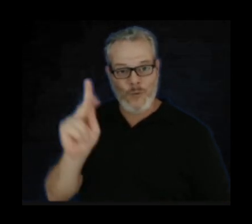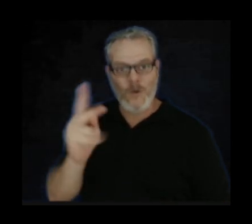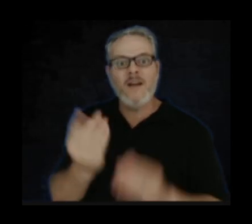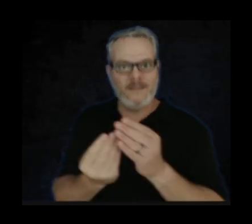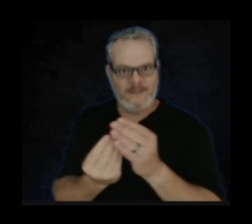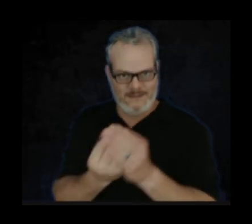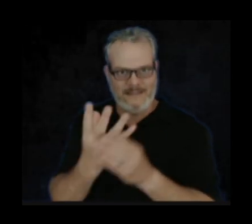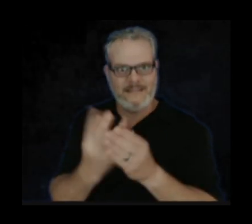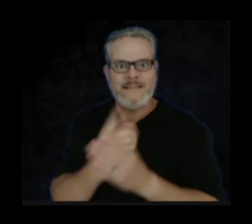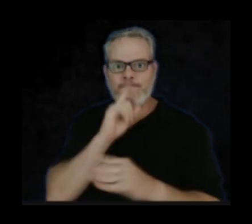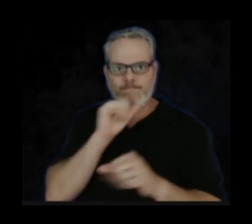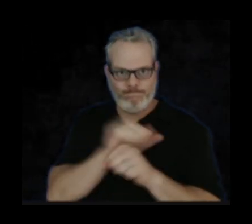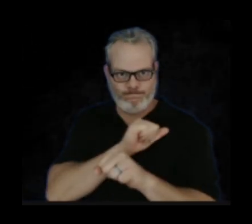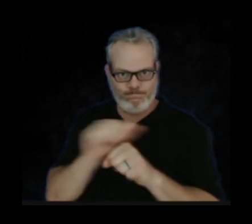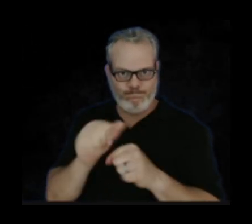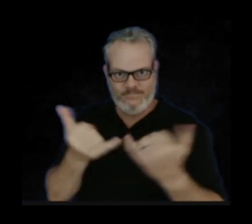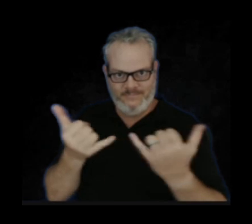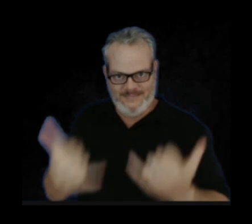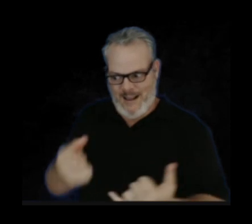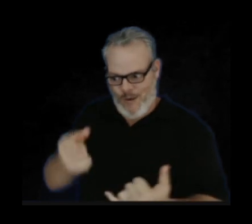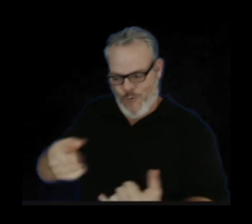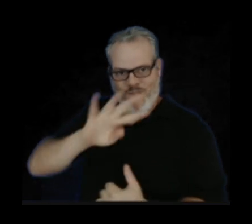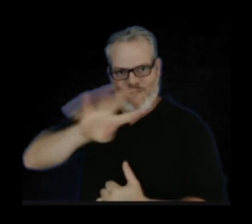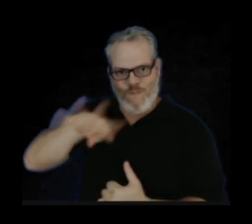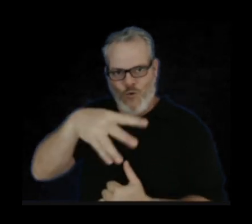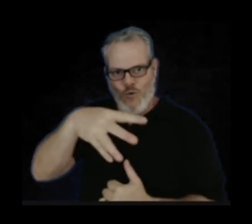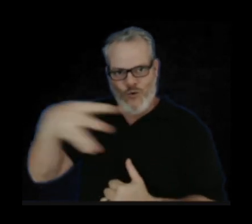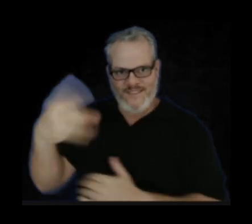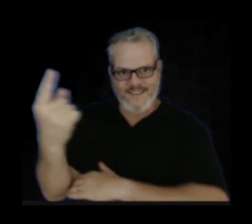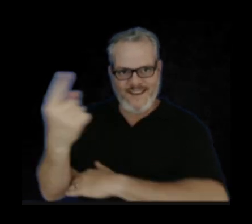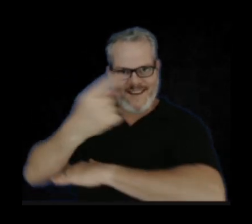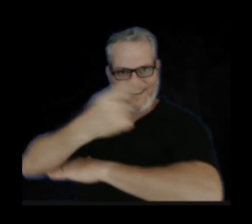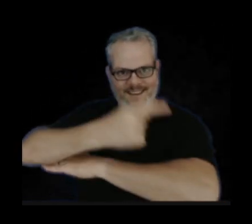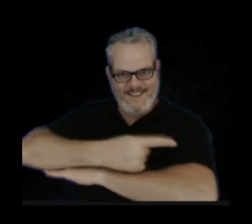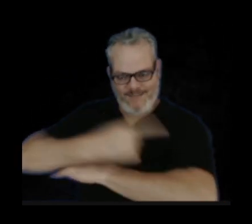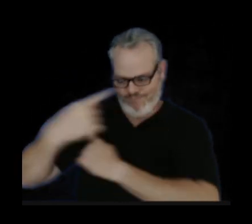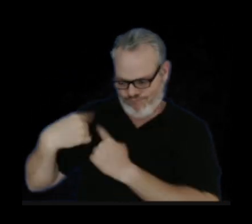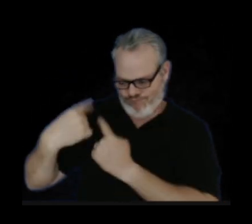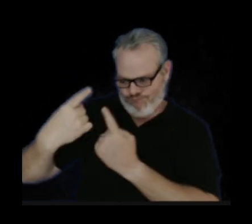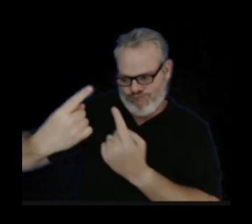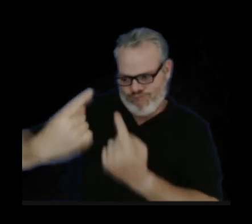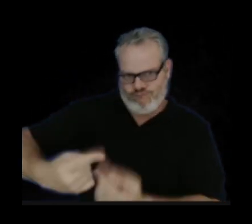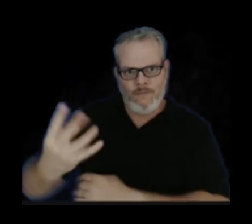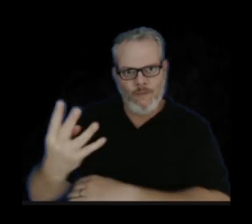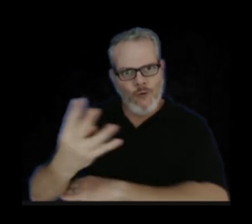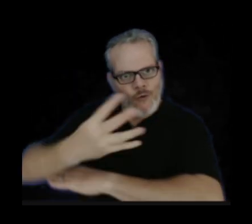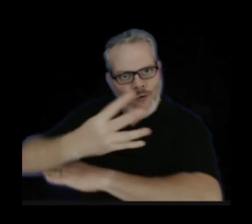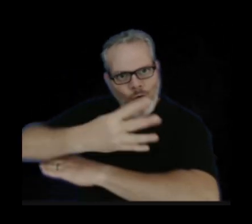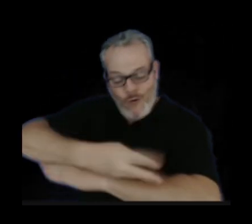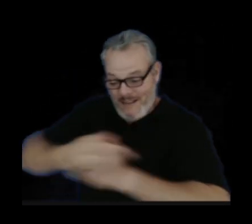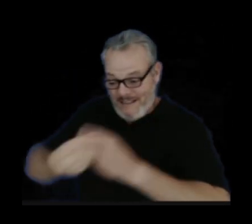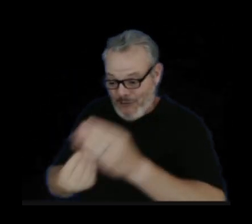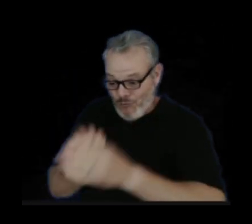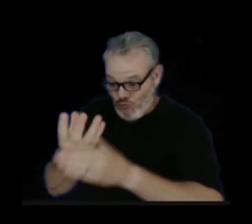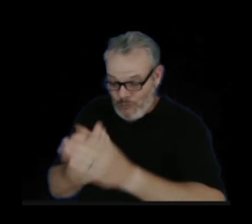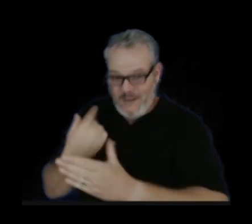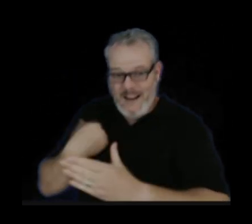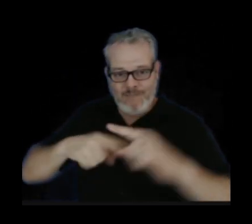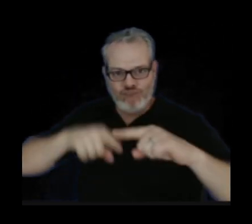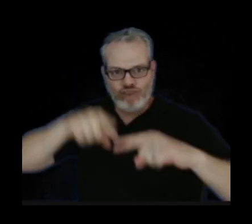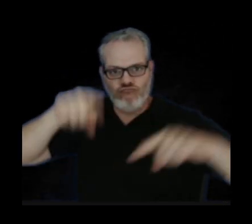at a Nepal crater, now on its fourth day. And over the past four days, the eruption has gone through four different phases,